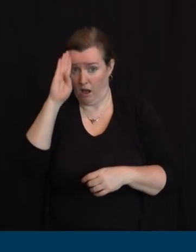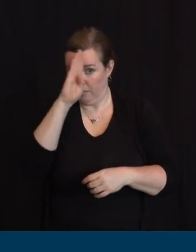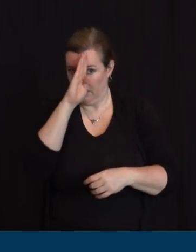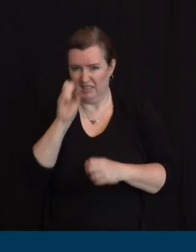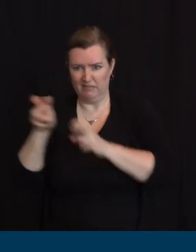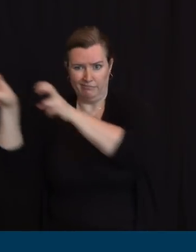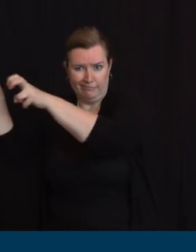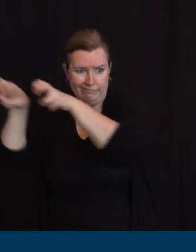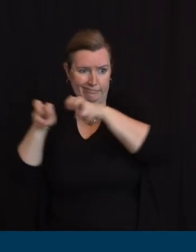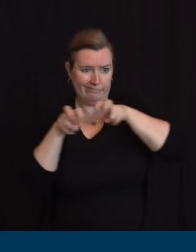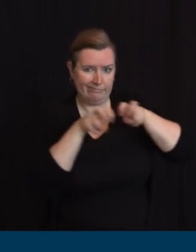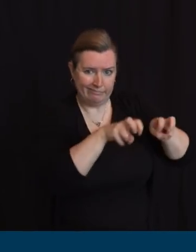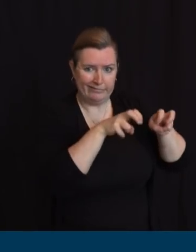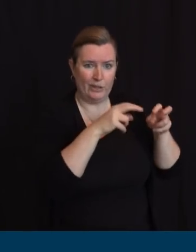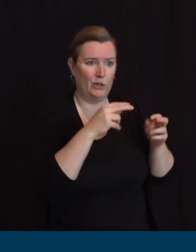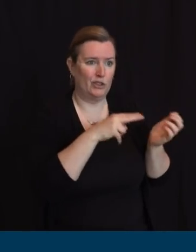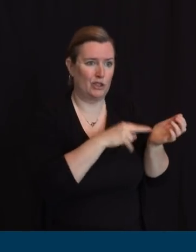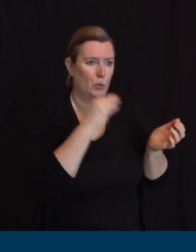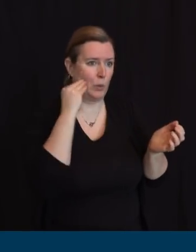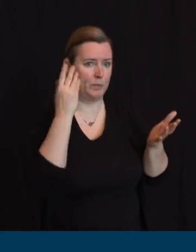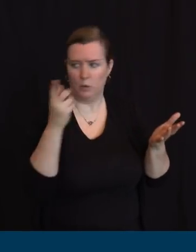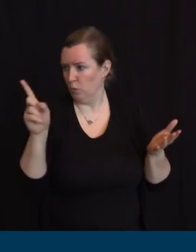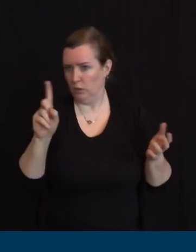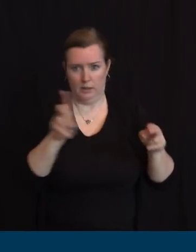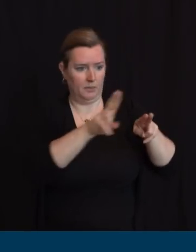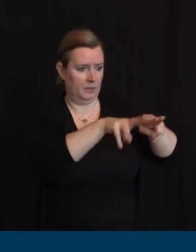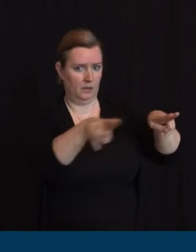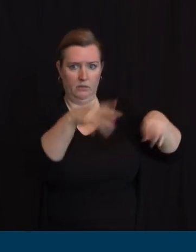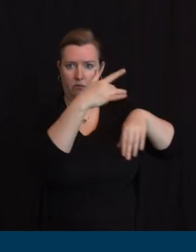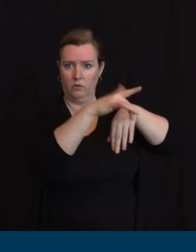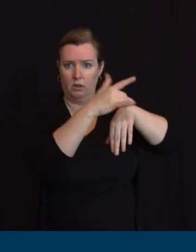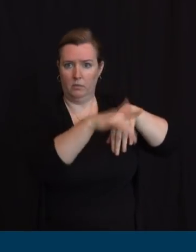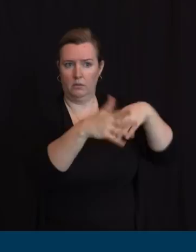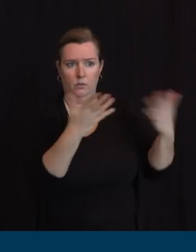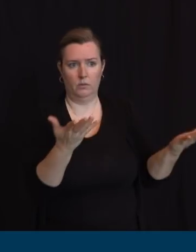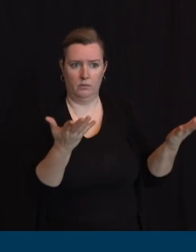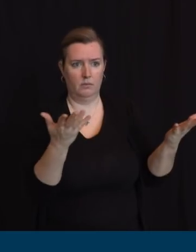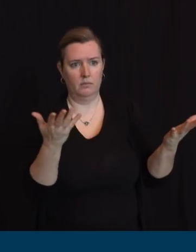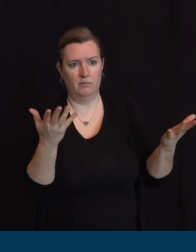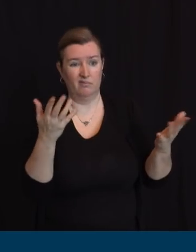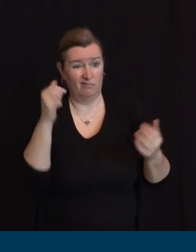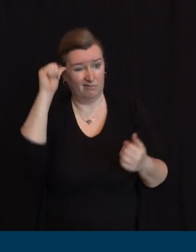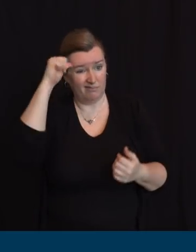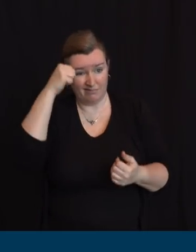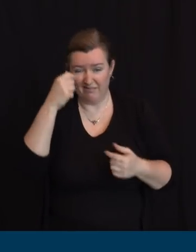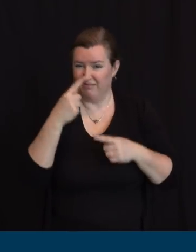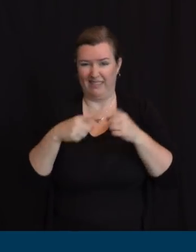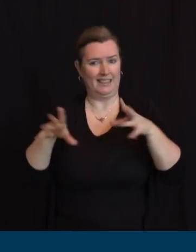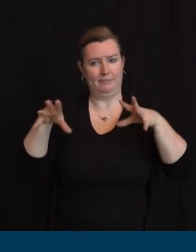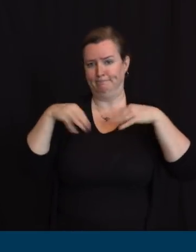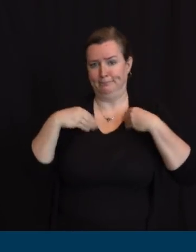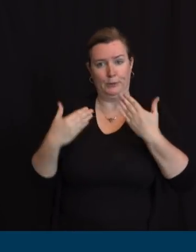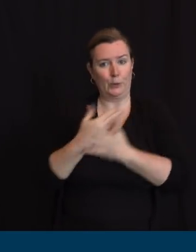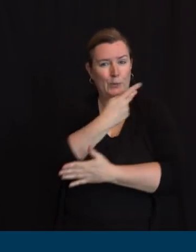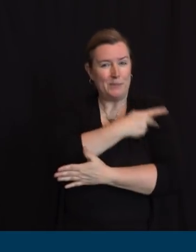They have the ability to cohort they have the staff in place to take care of the